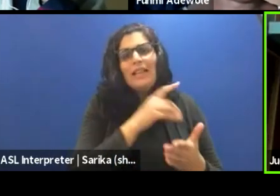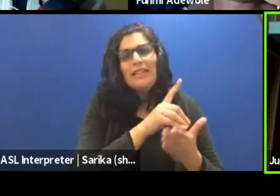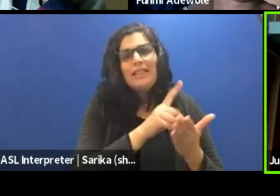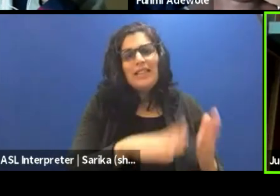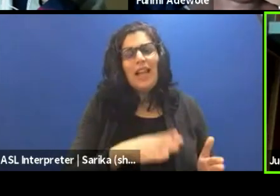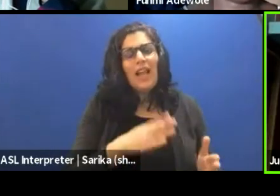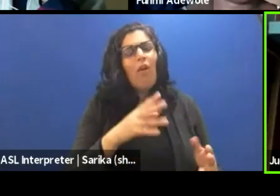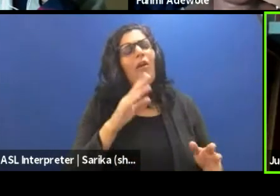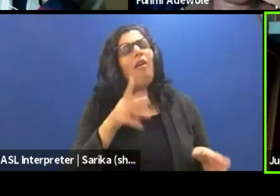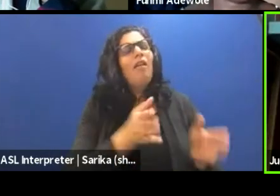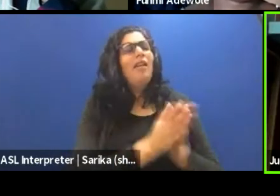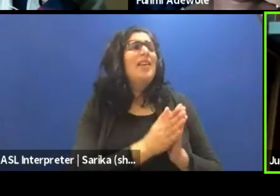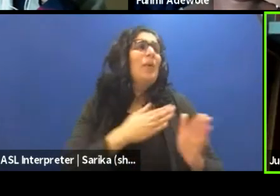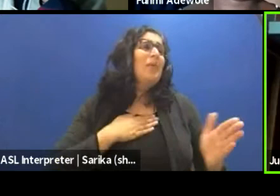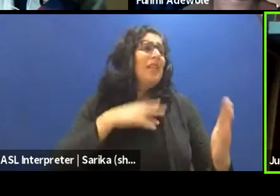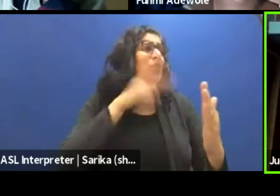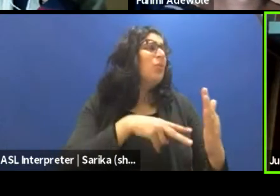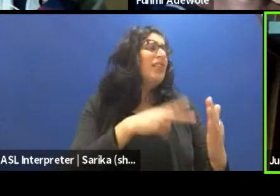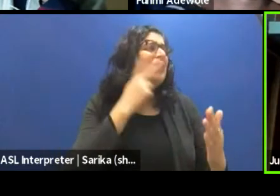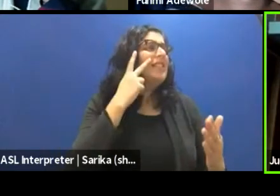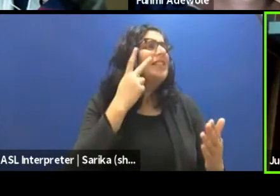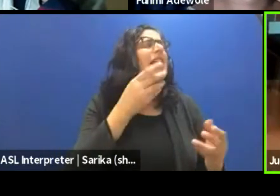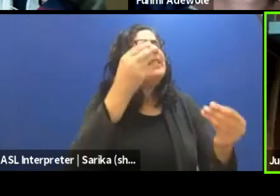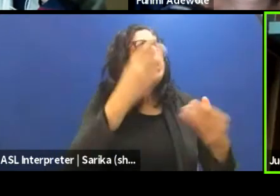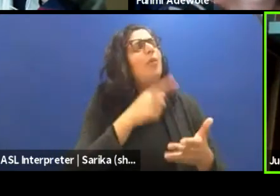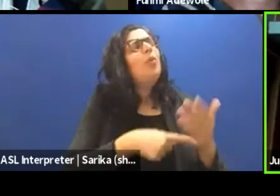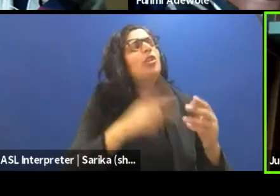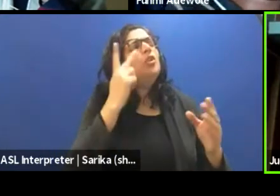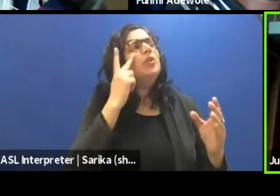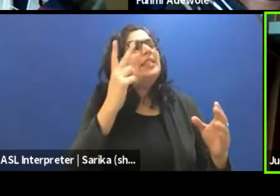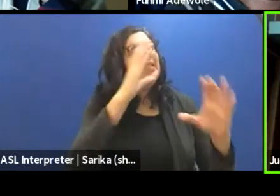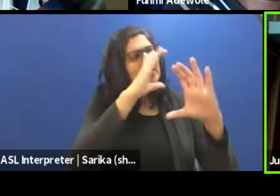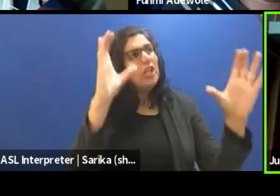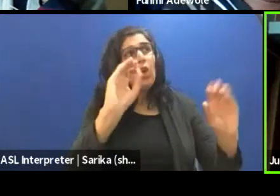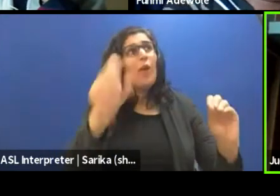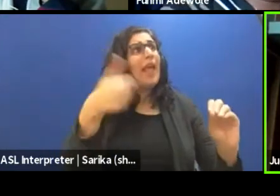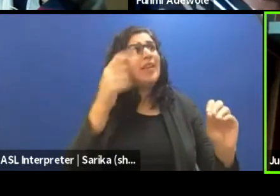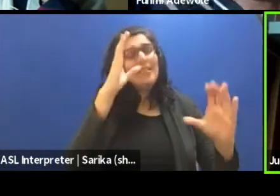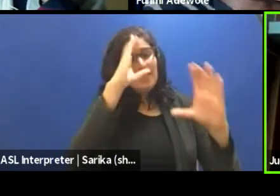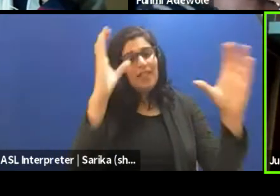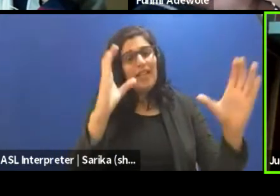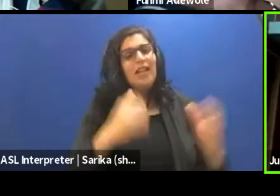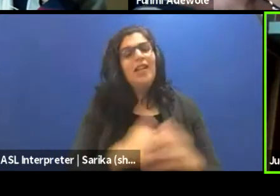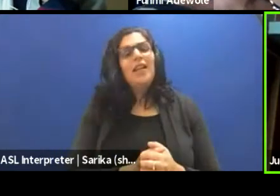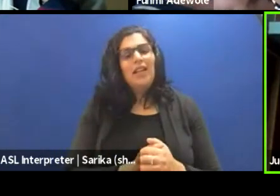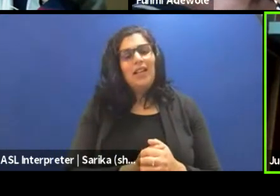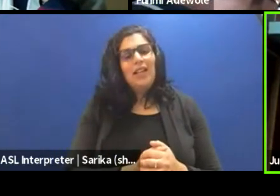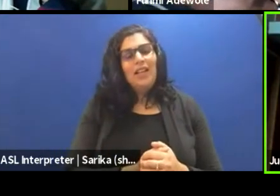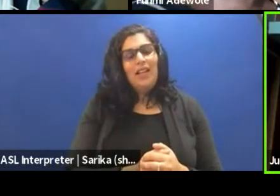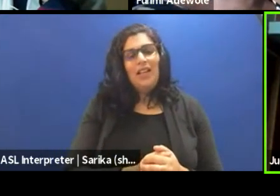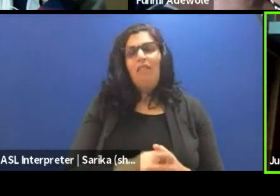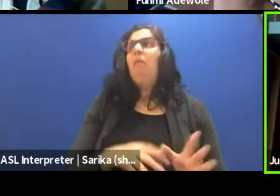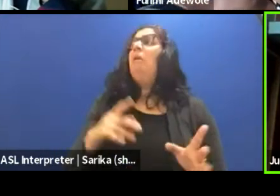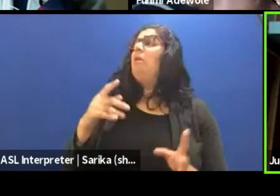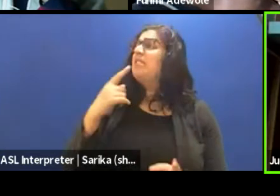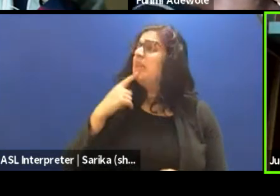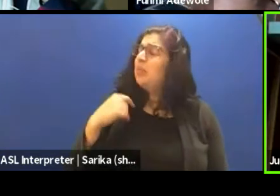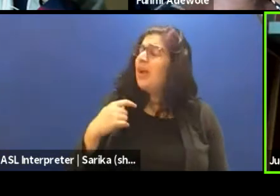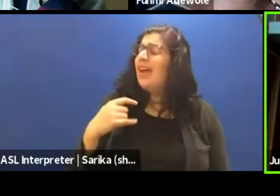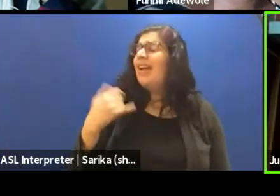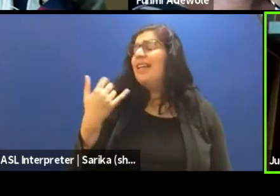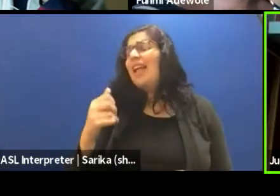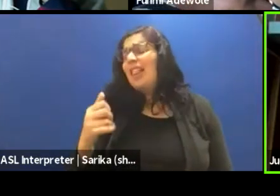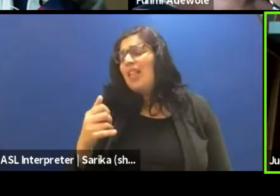read this. Tell me what you see. Light wise. No other person has seen it. And they tell me that I see reds and yellows and all of that. Sometimes the music,